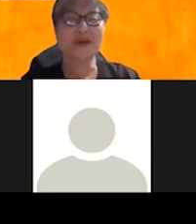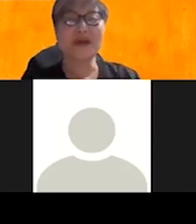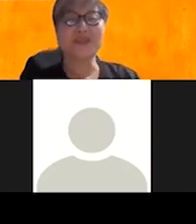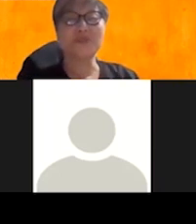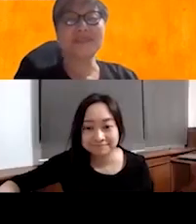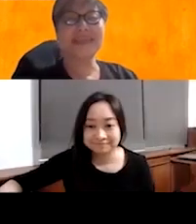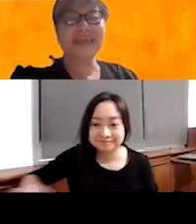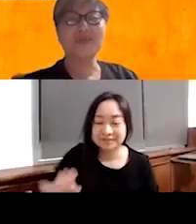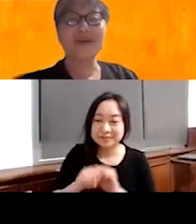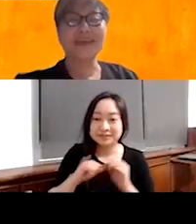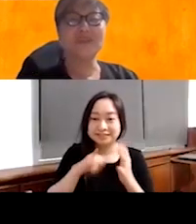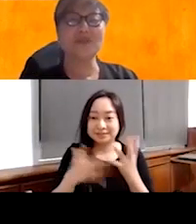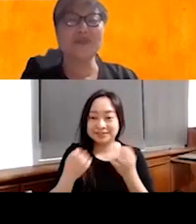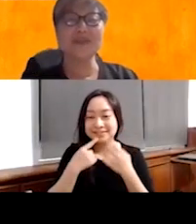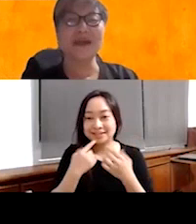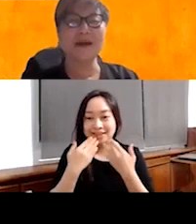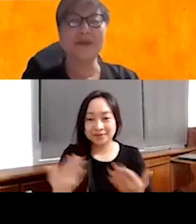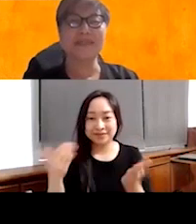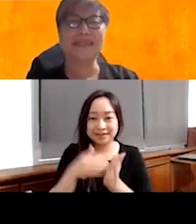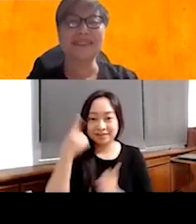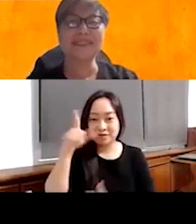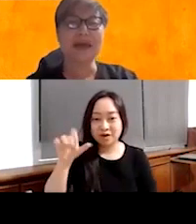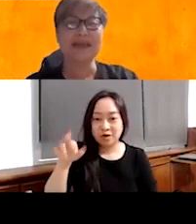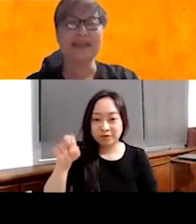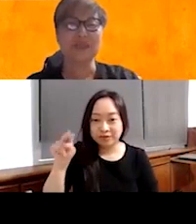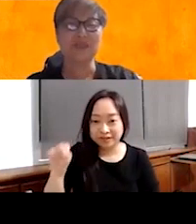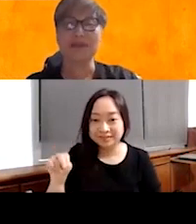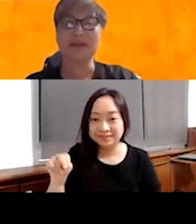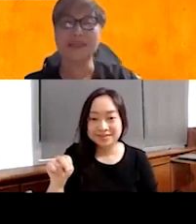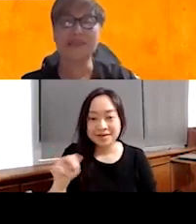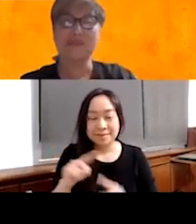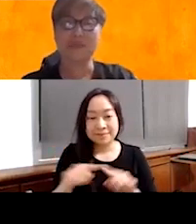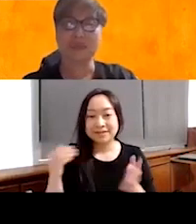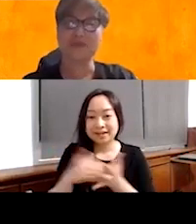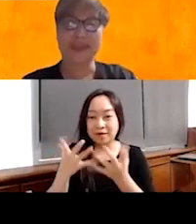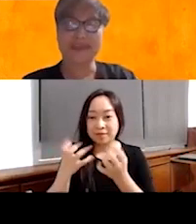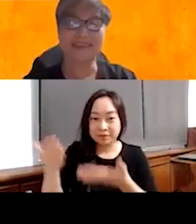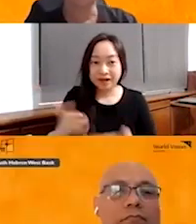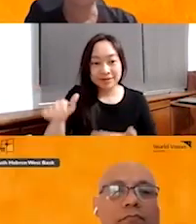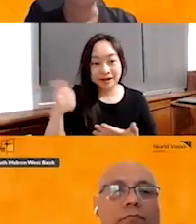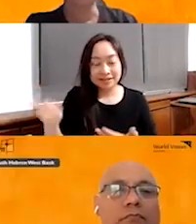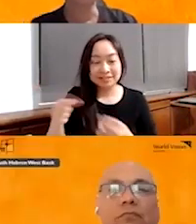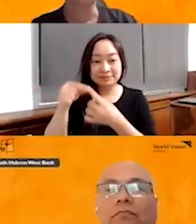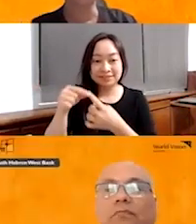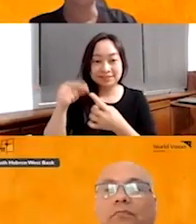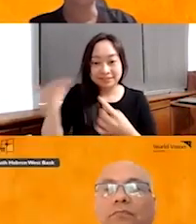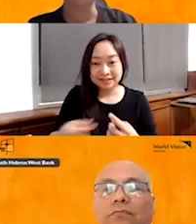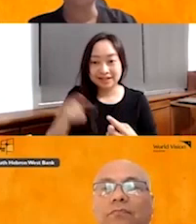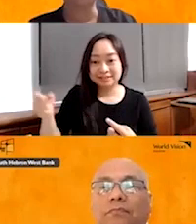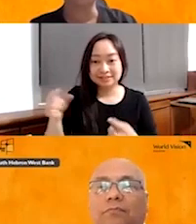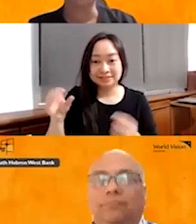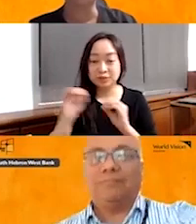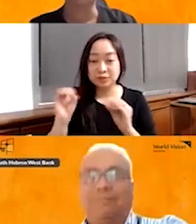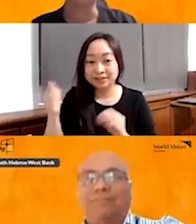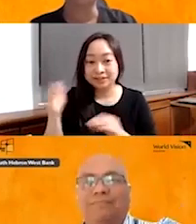So I just want to say thank you again to Lauren, but at this time I'd like to welcome another very special guest. He is none other